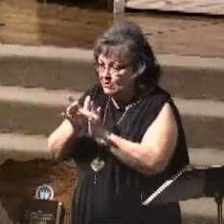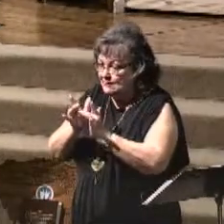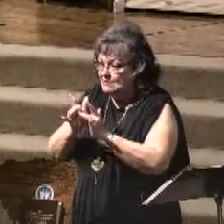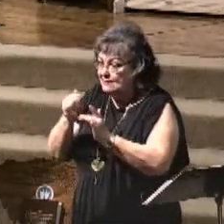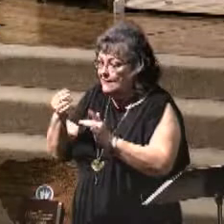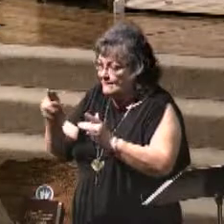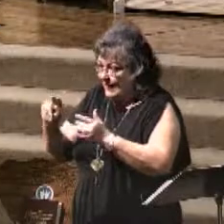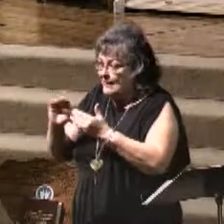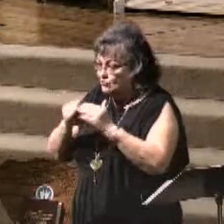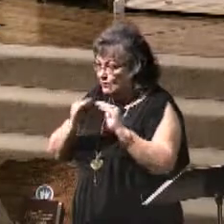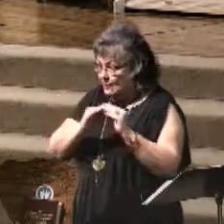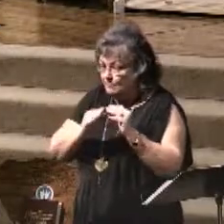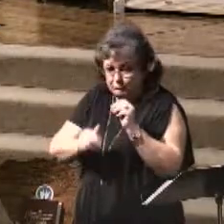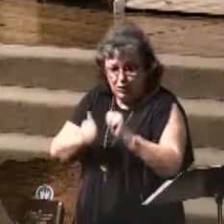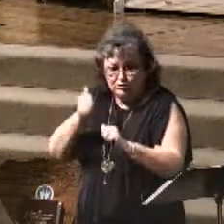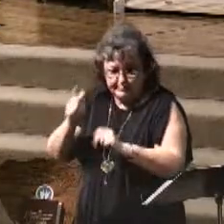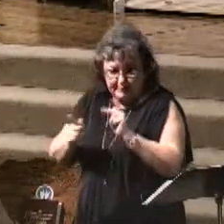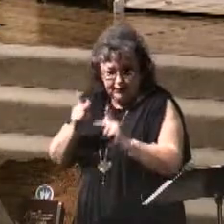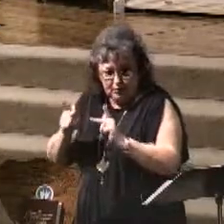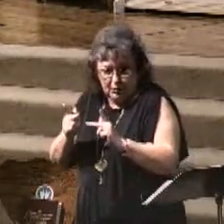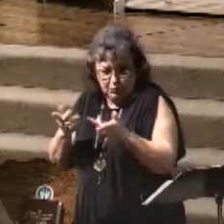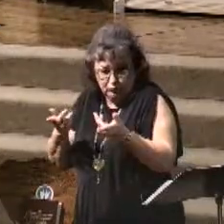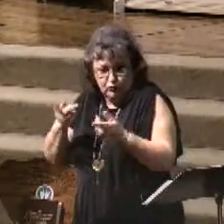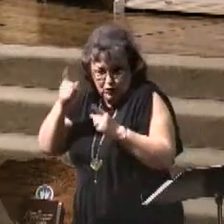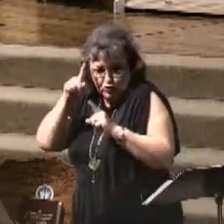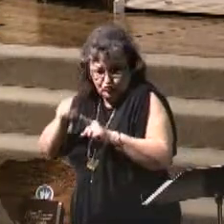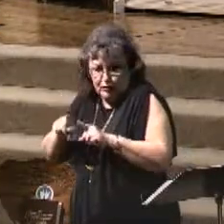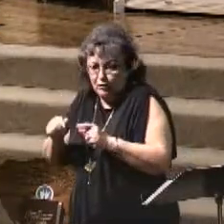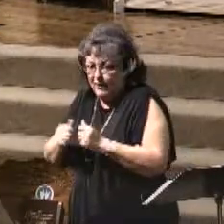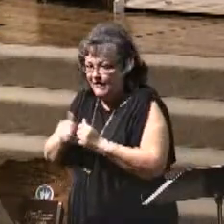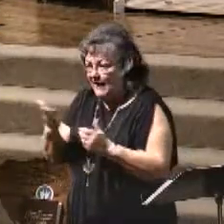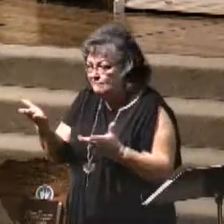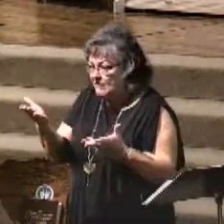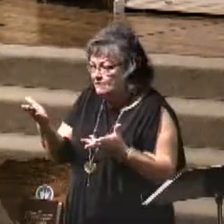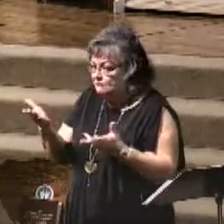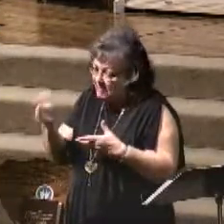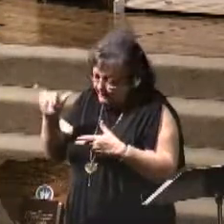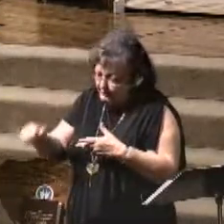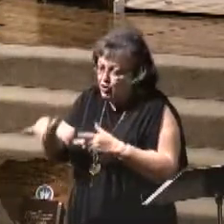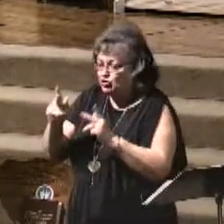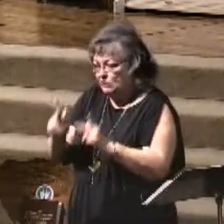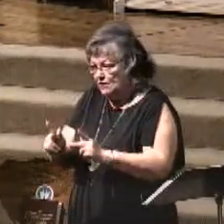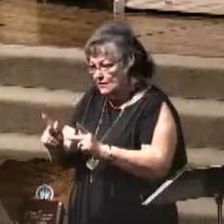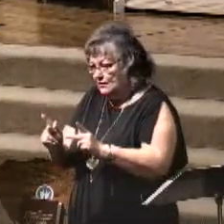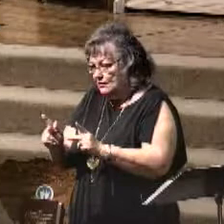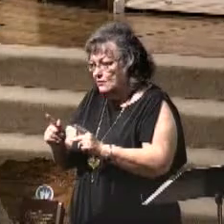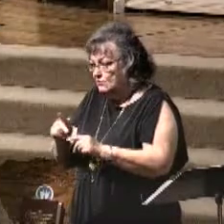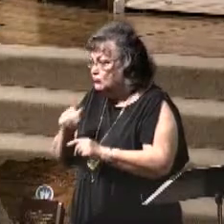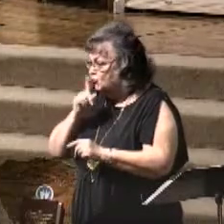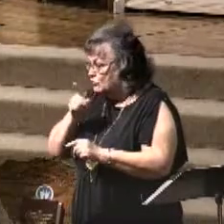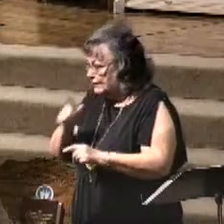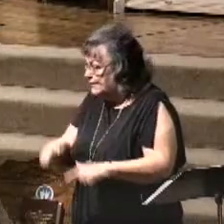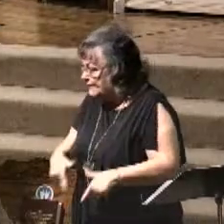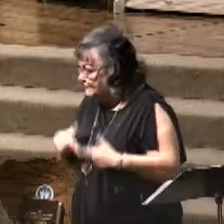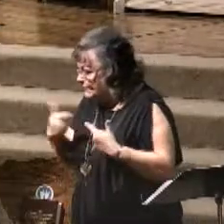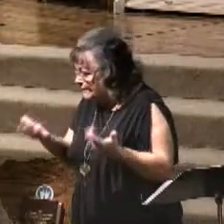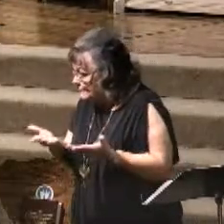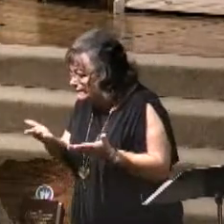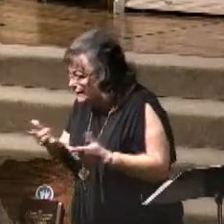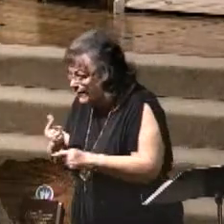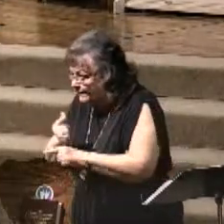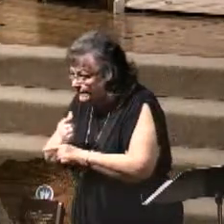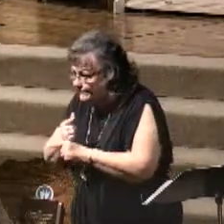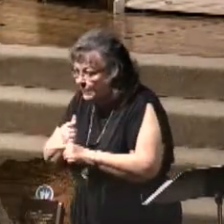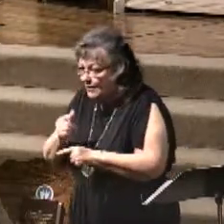I mean, most people would, would, would certainly just give a cent to the fact that this person, after all, you know, even our date